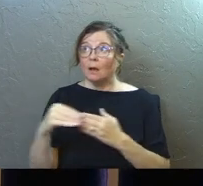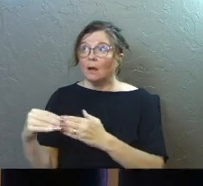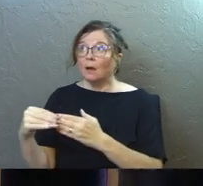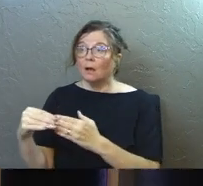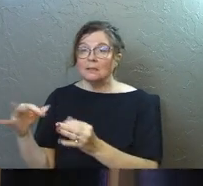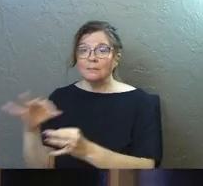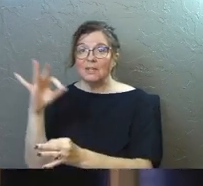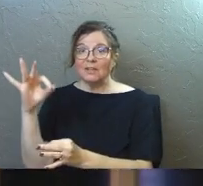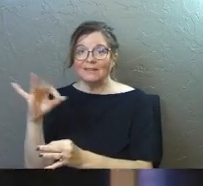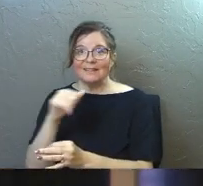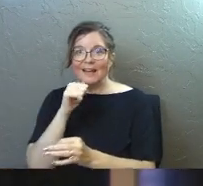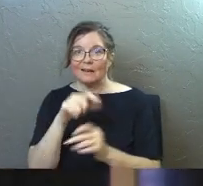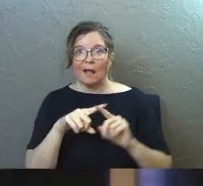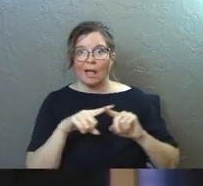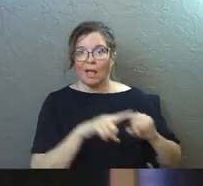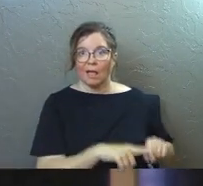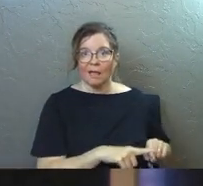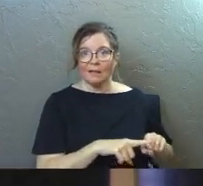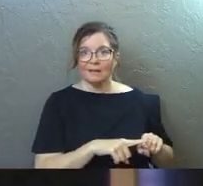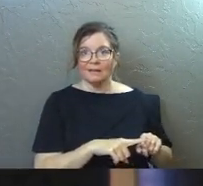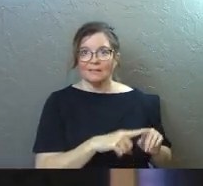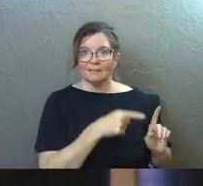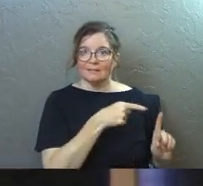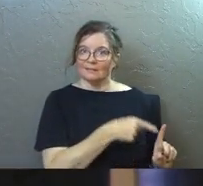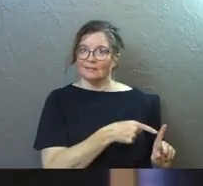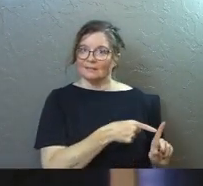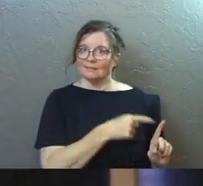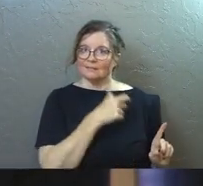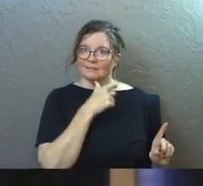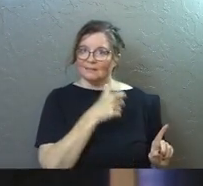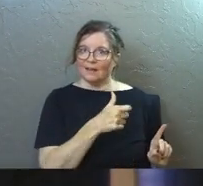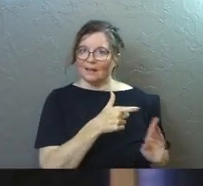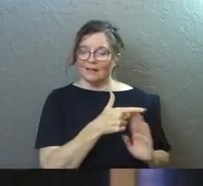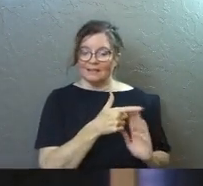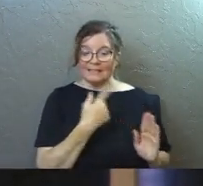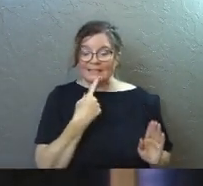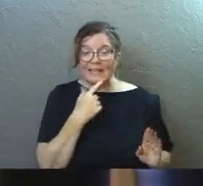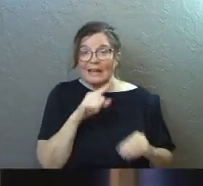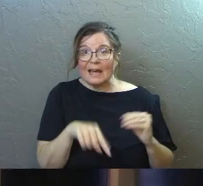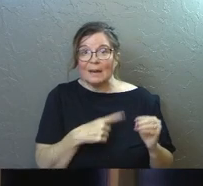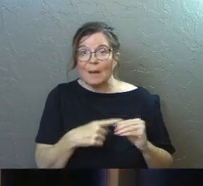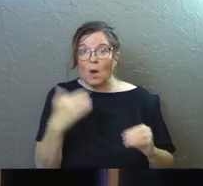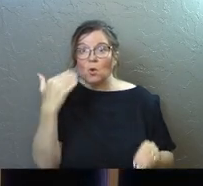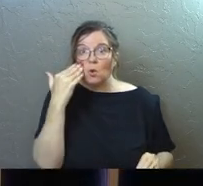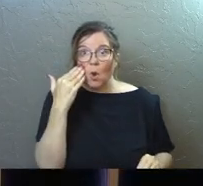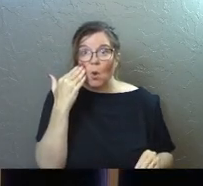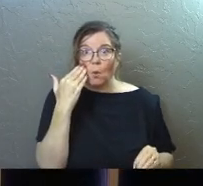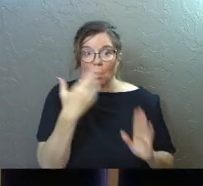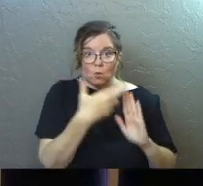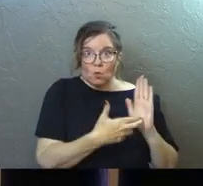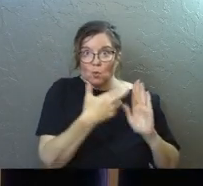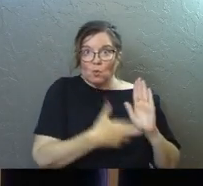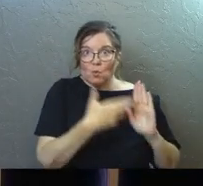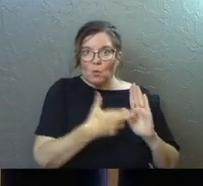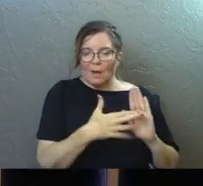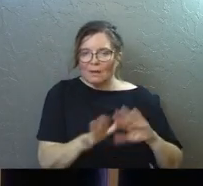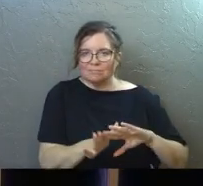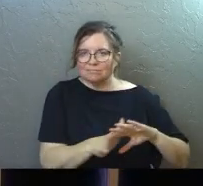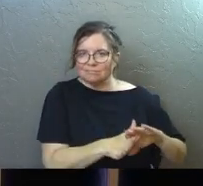you are not under obligation to the law of Moses. He's saying, it's not about knowing all of the rules.